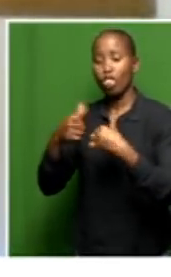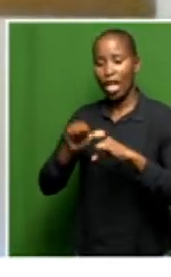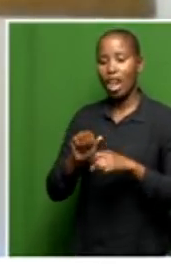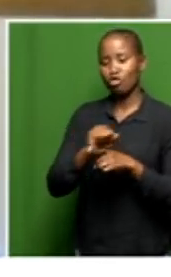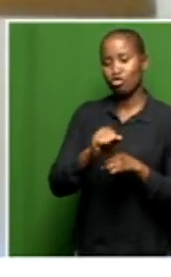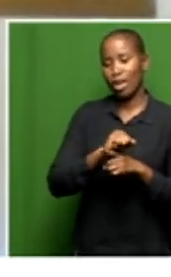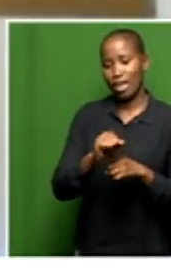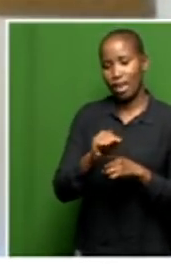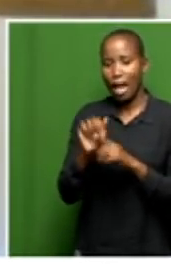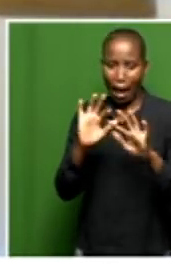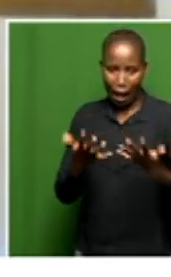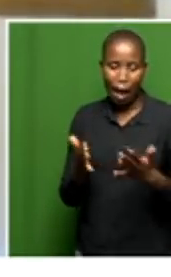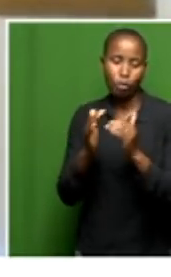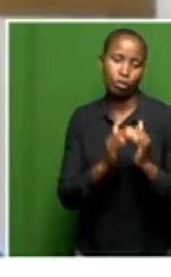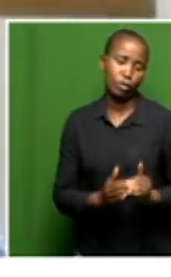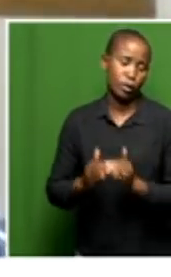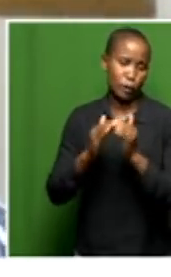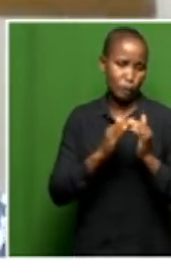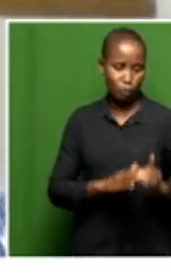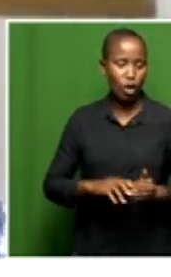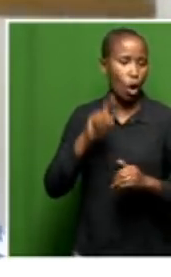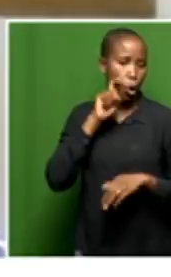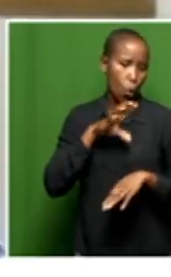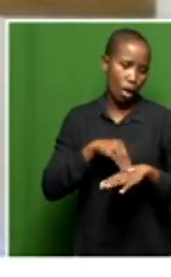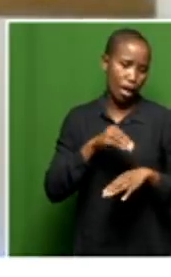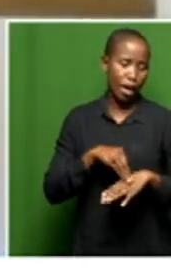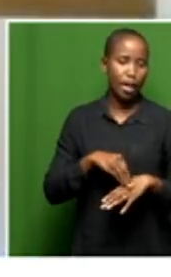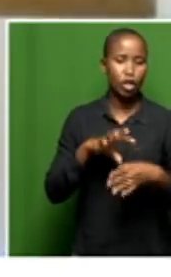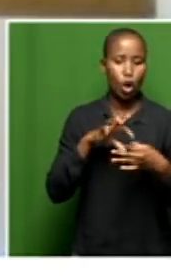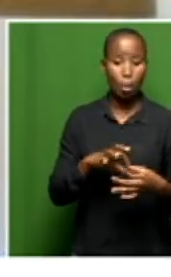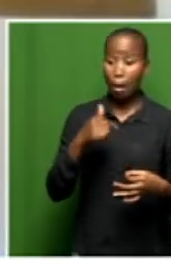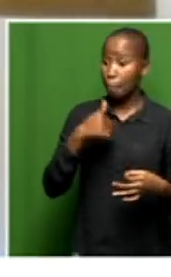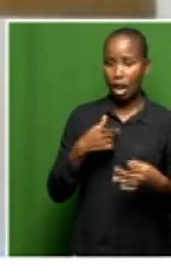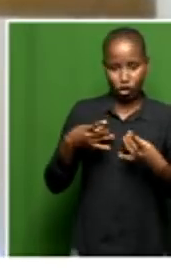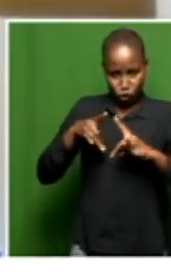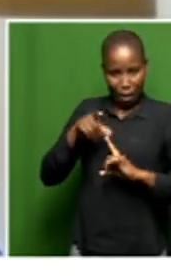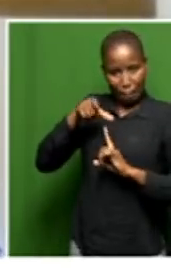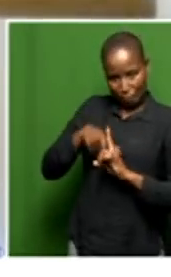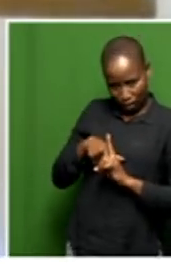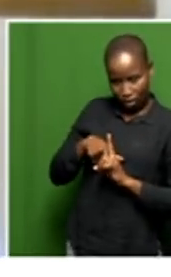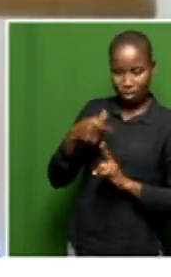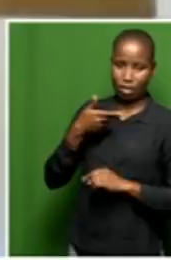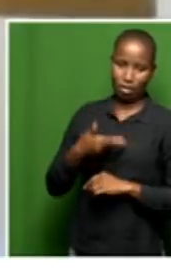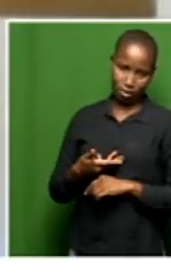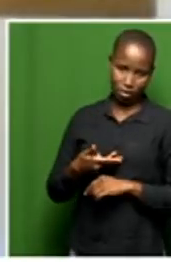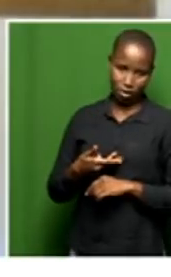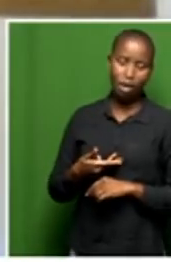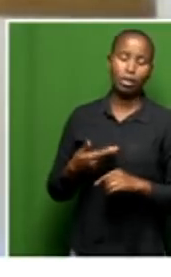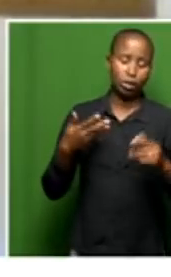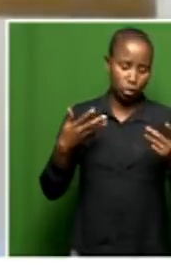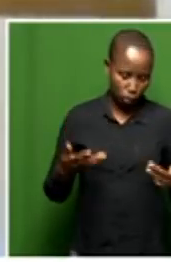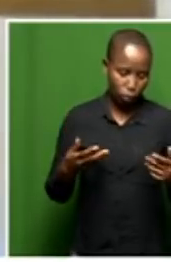to take care of such an old age home. I'm not the owner of friendship payment. I'm the chairman of the board. So obviously,